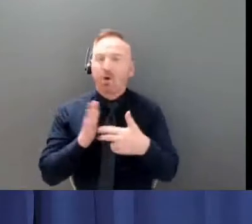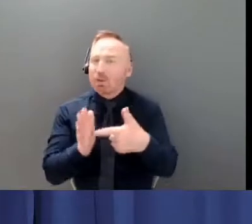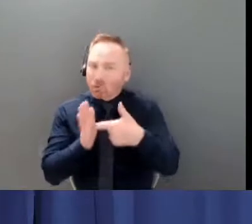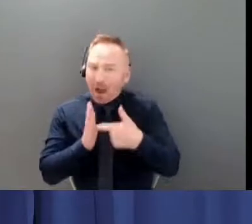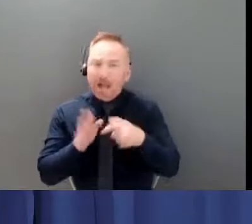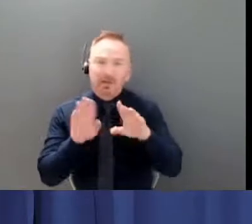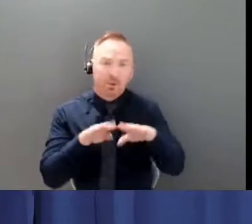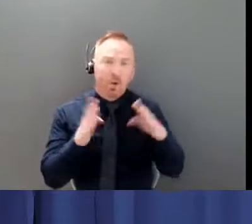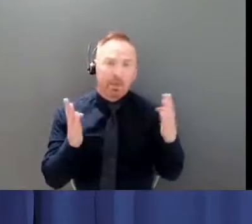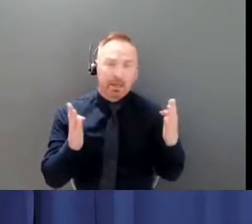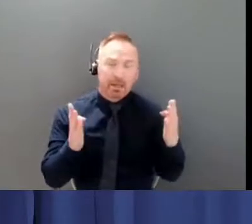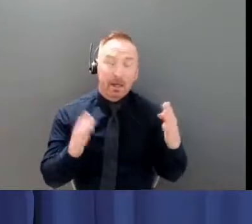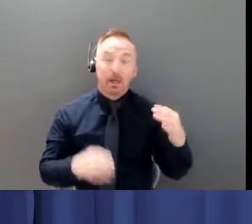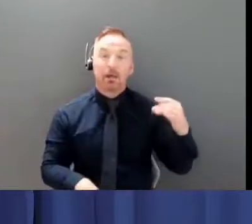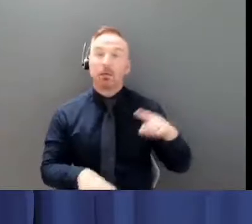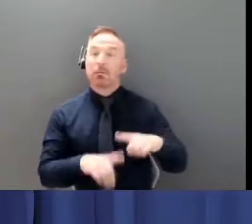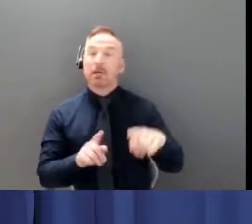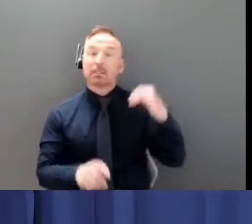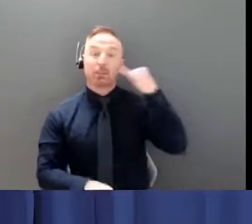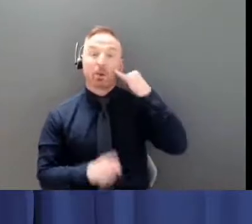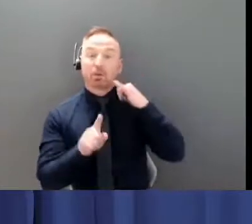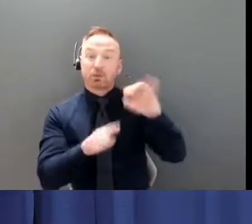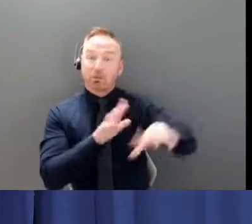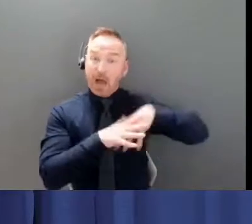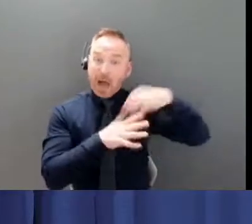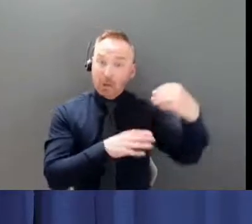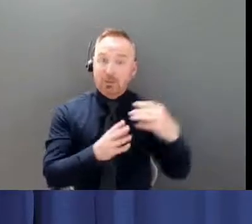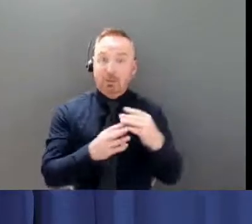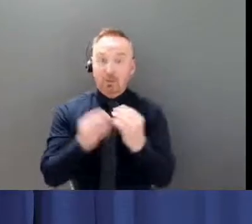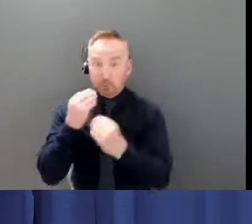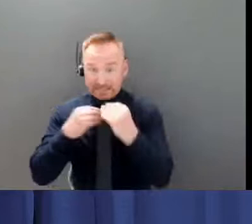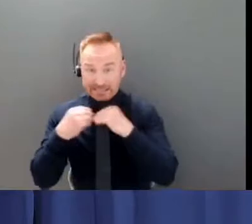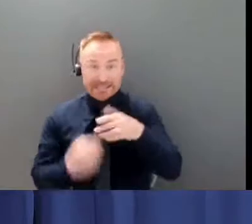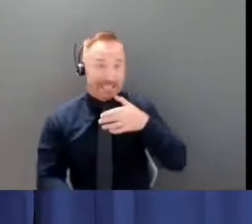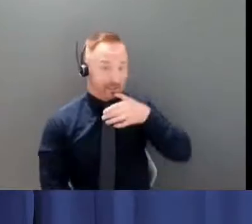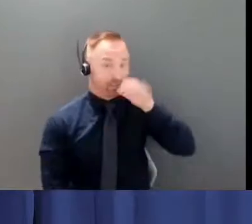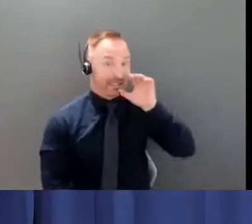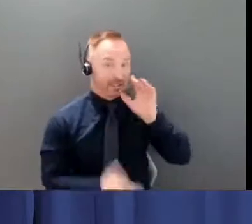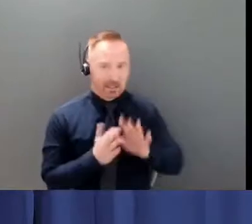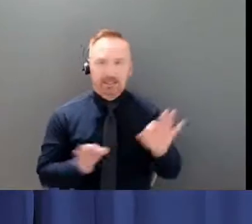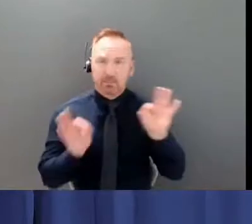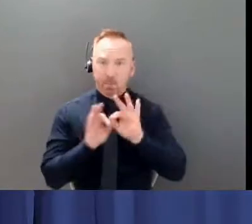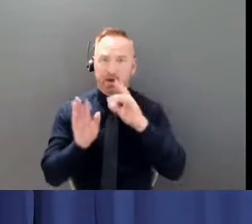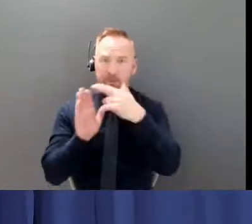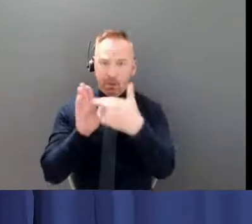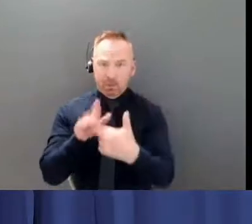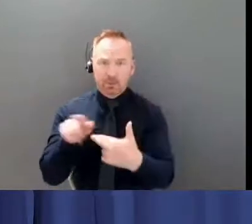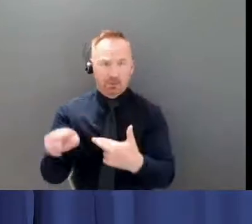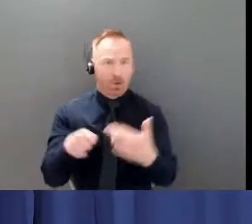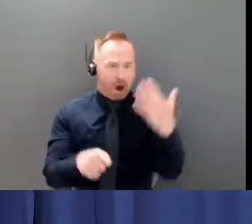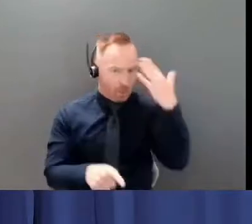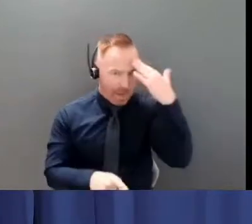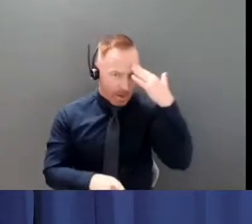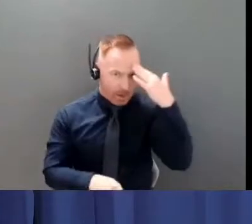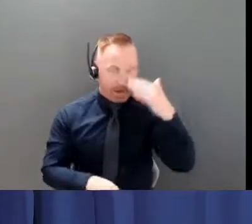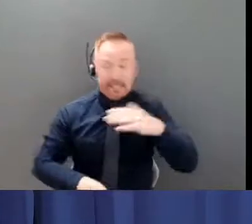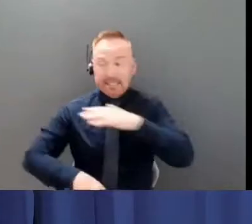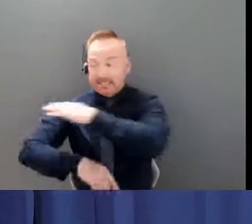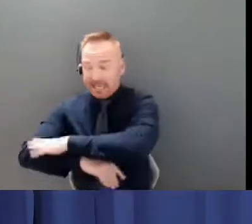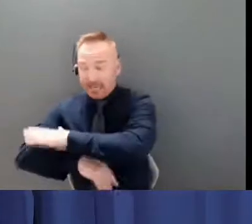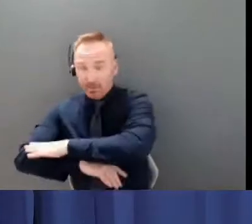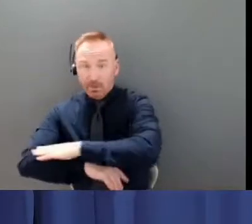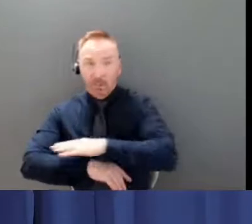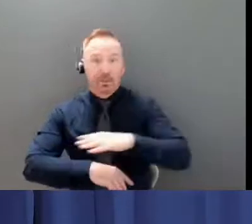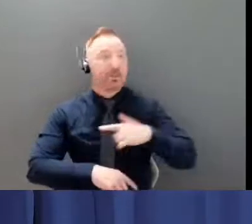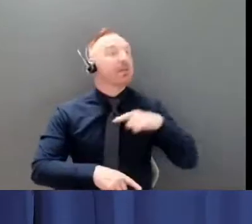out to eat and drink you must be very aware of the rules in place and do not visit among tables and do not crowd the bar and